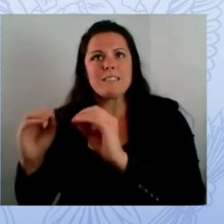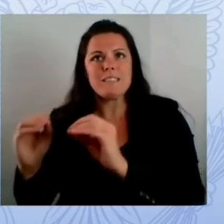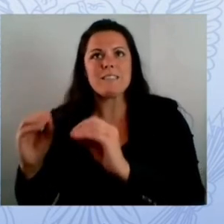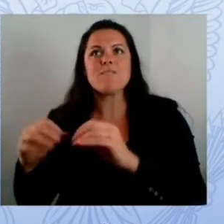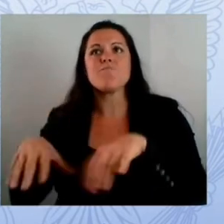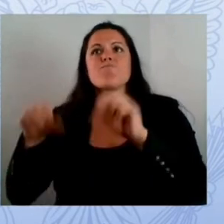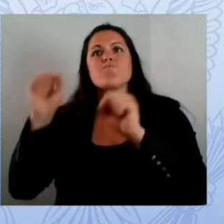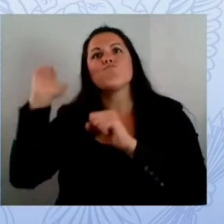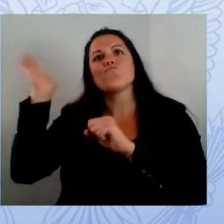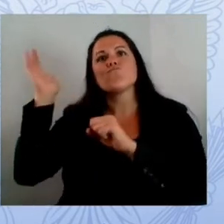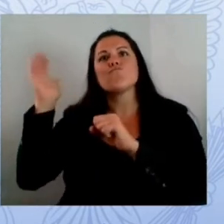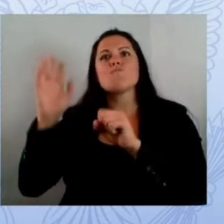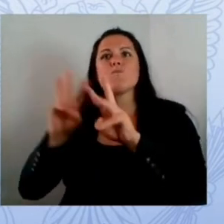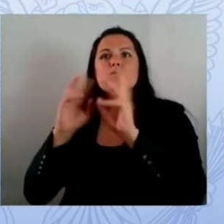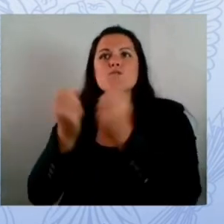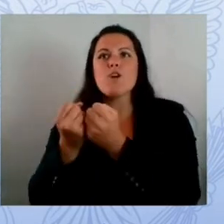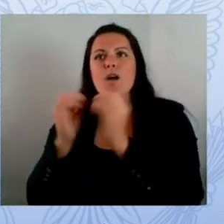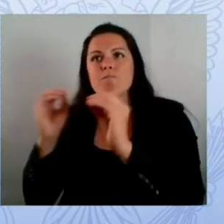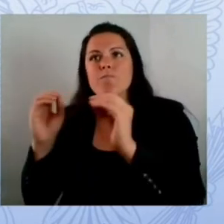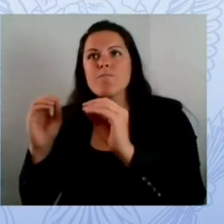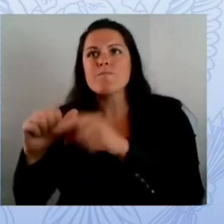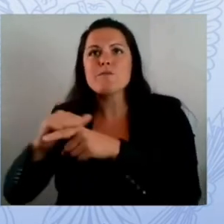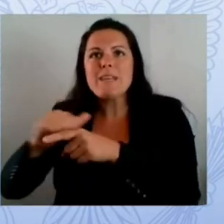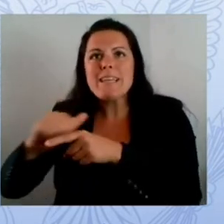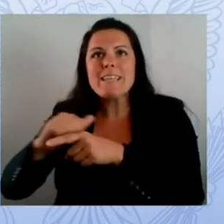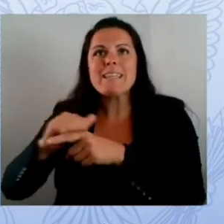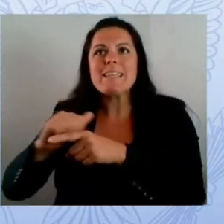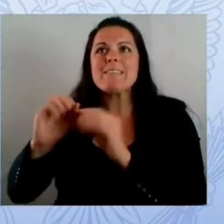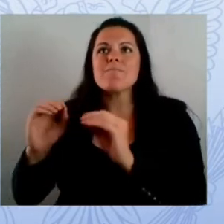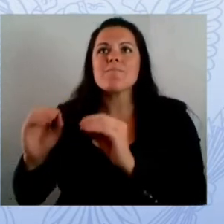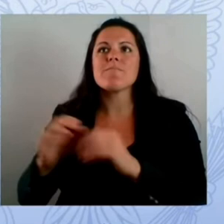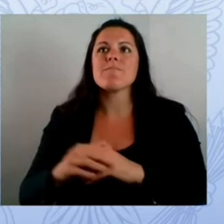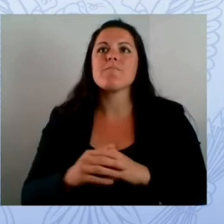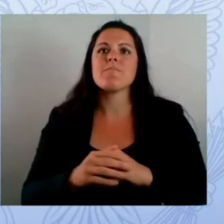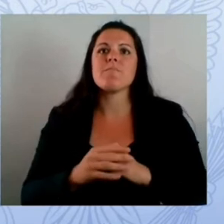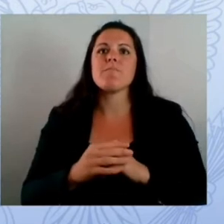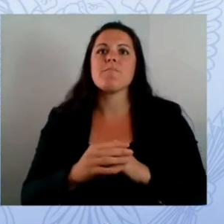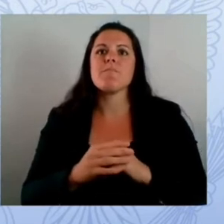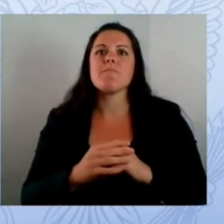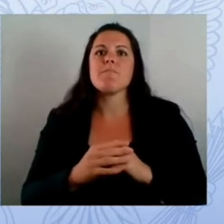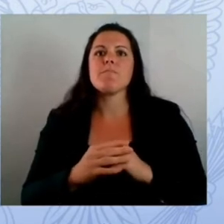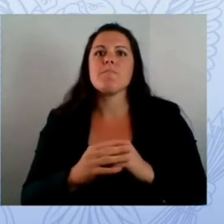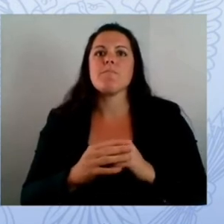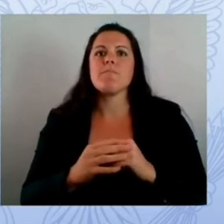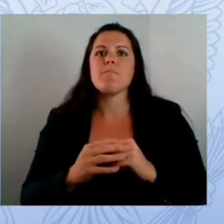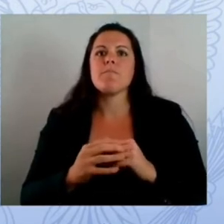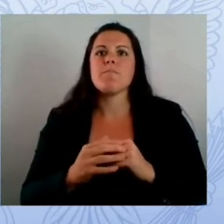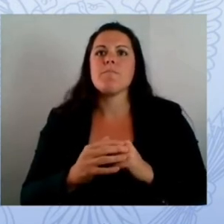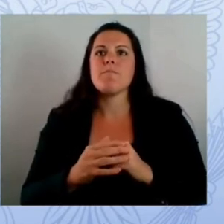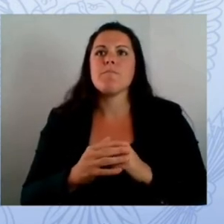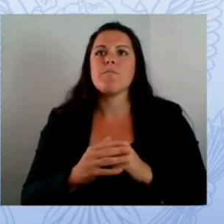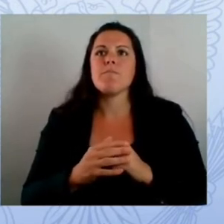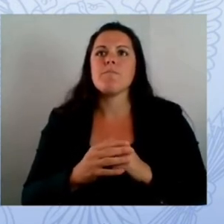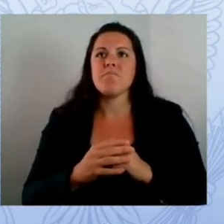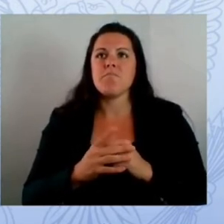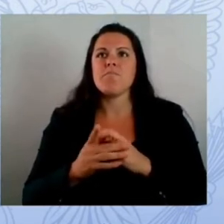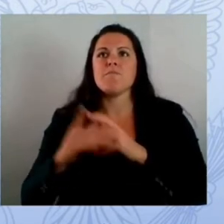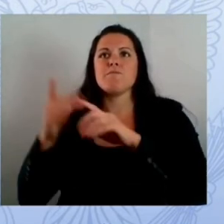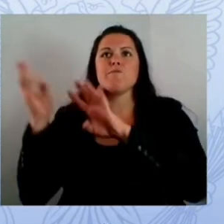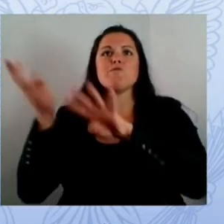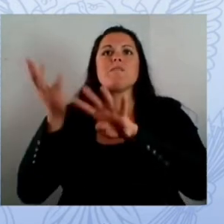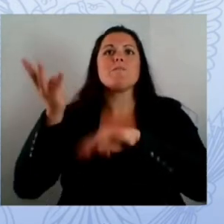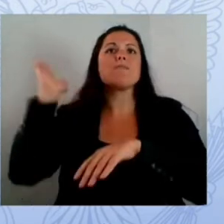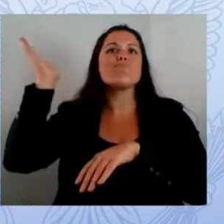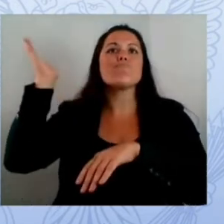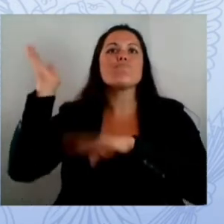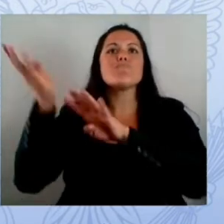the commonwealth of pennsylvania covering almost half of the leas in pennsylvania two-day workshop building an incident response plan and going